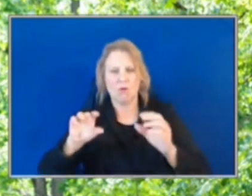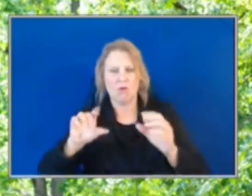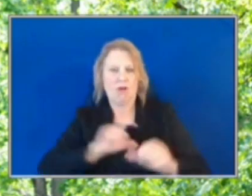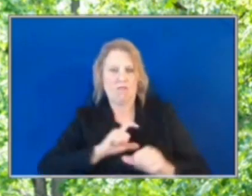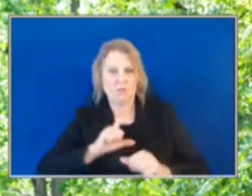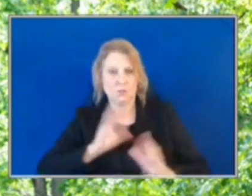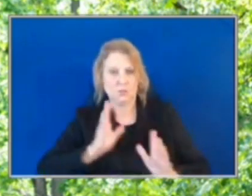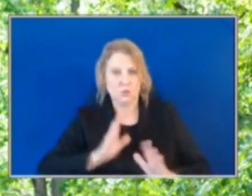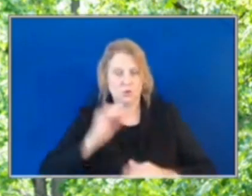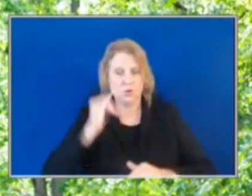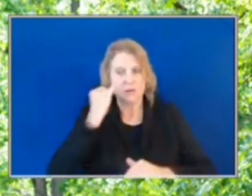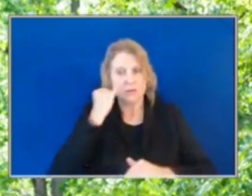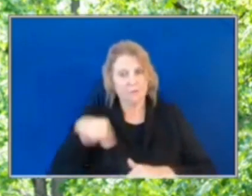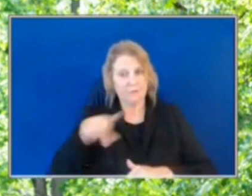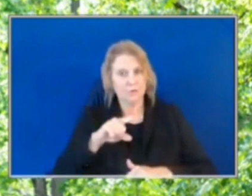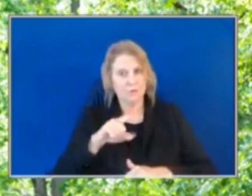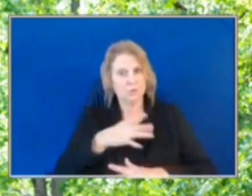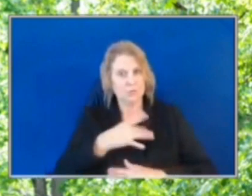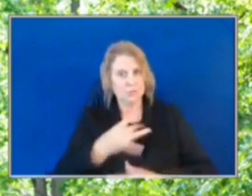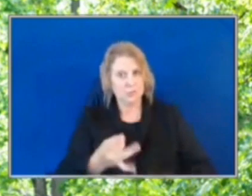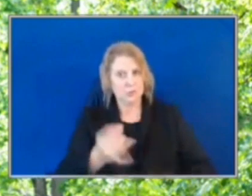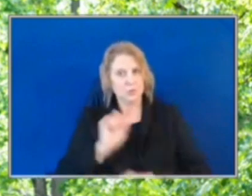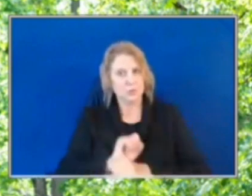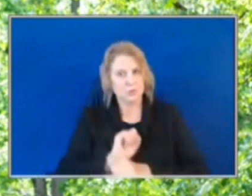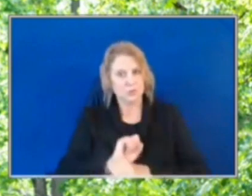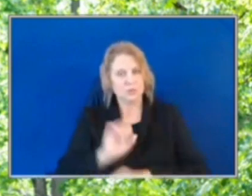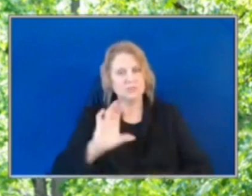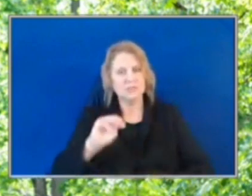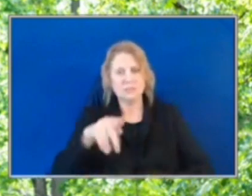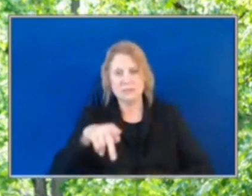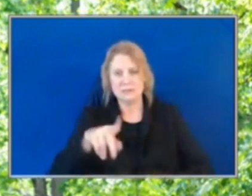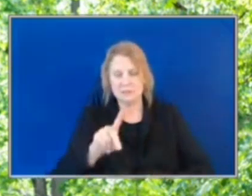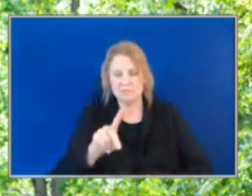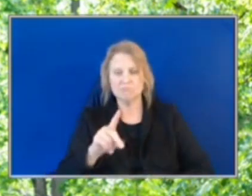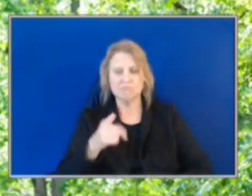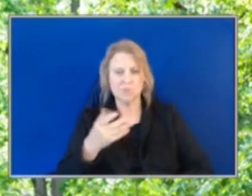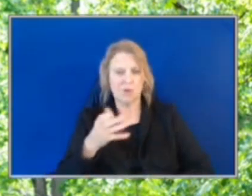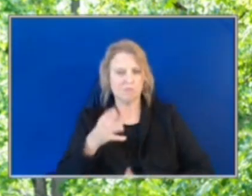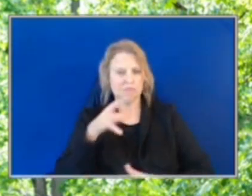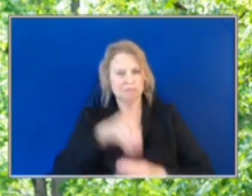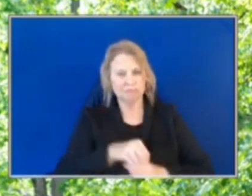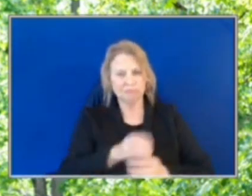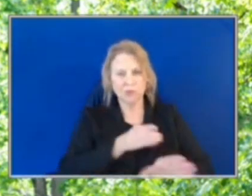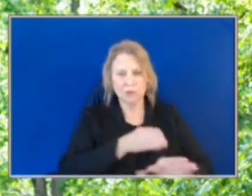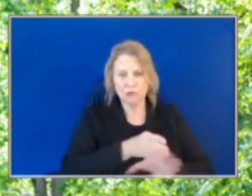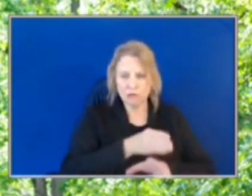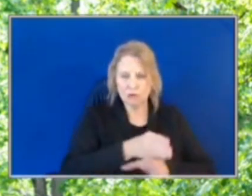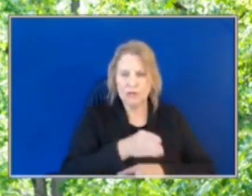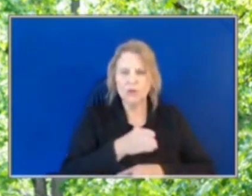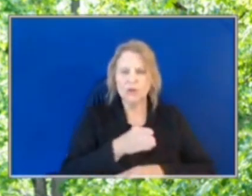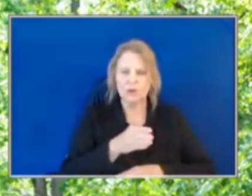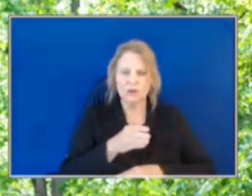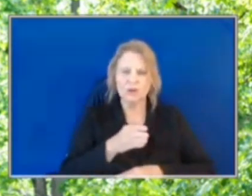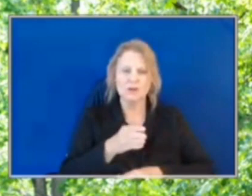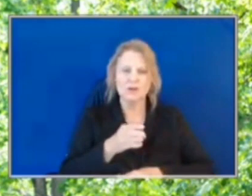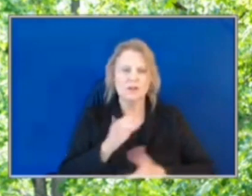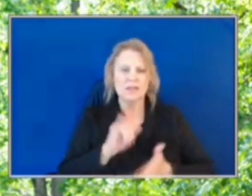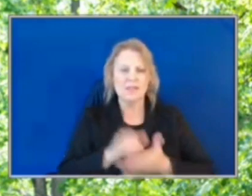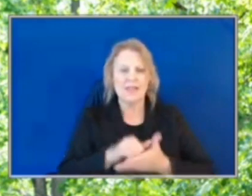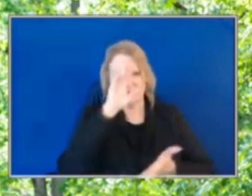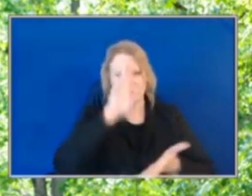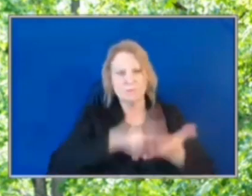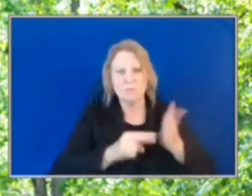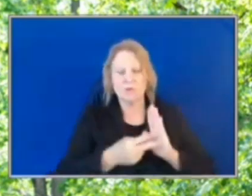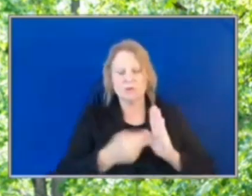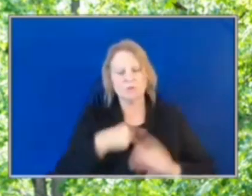working at CMPD or just pursuing a career that has purpose, we would love